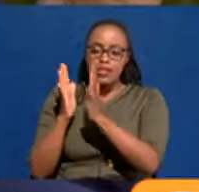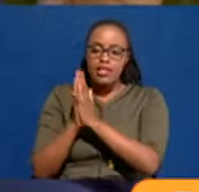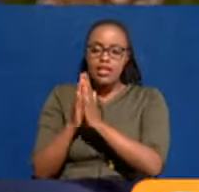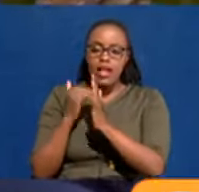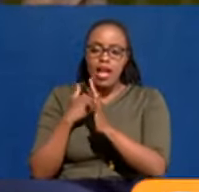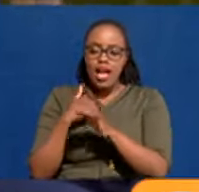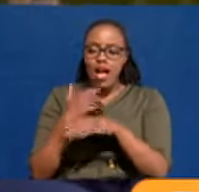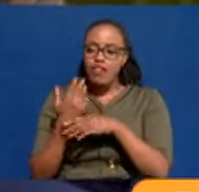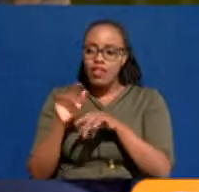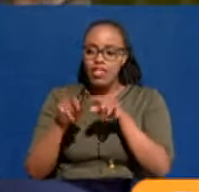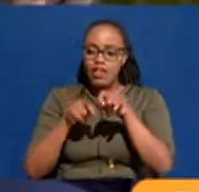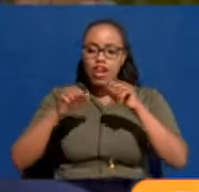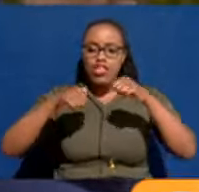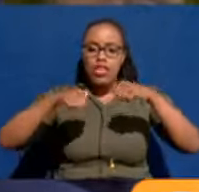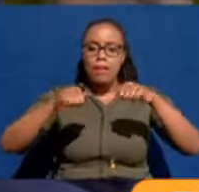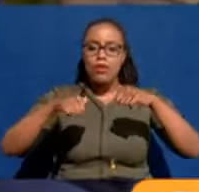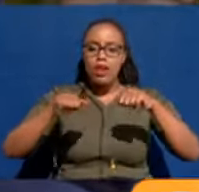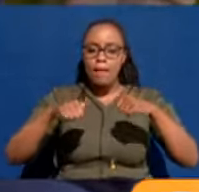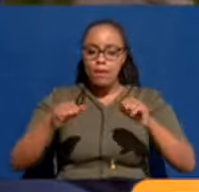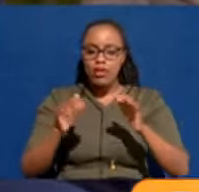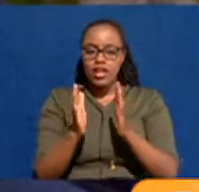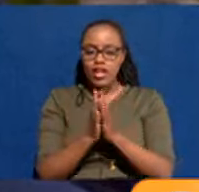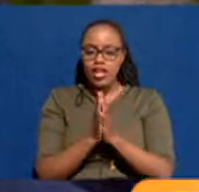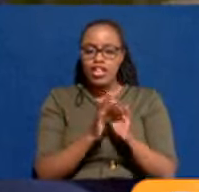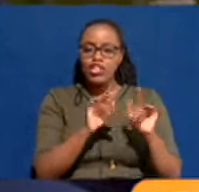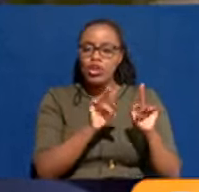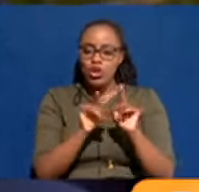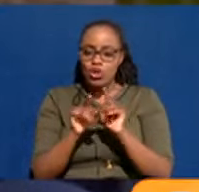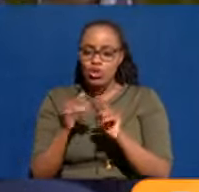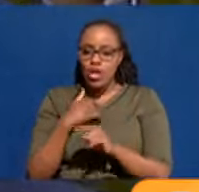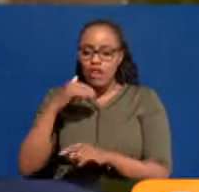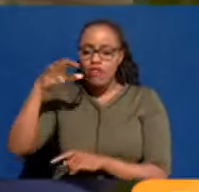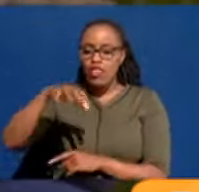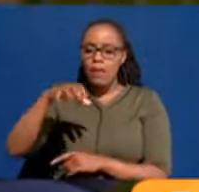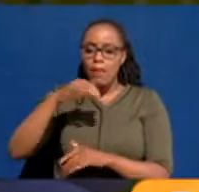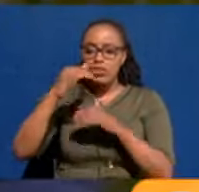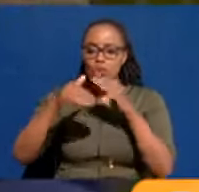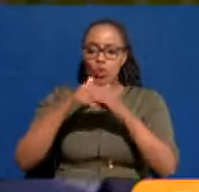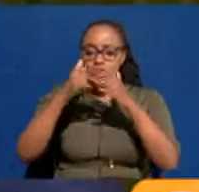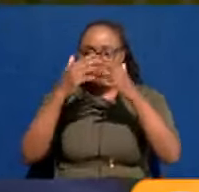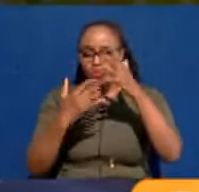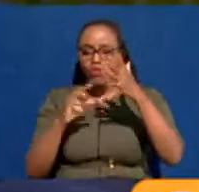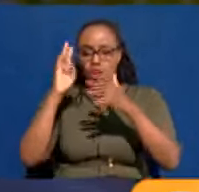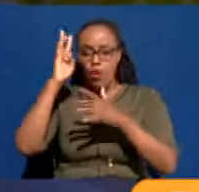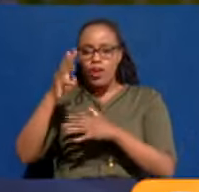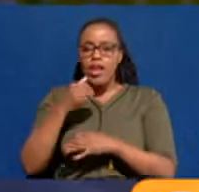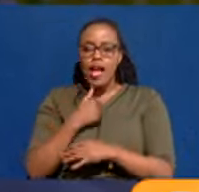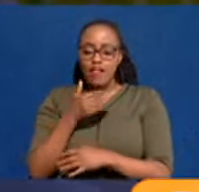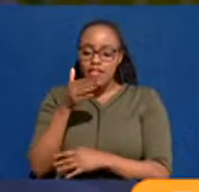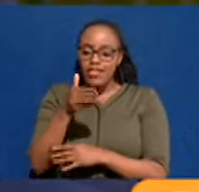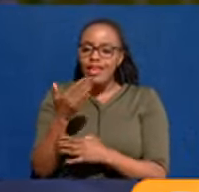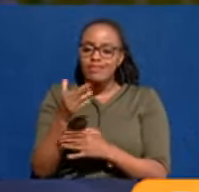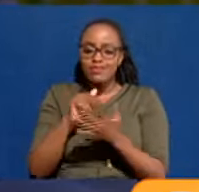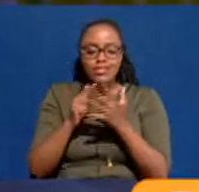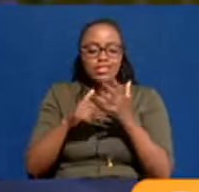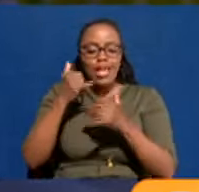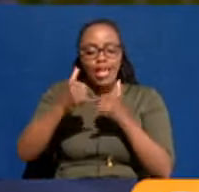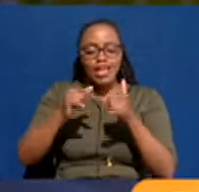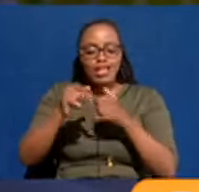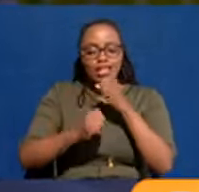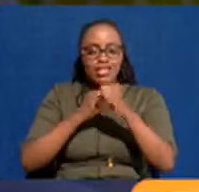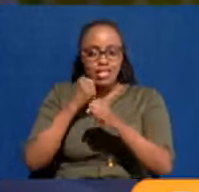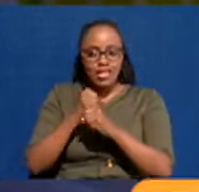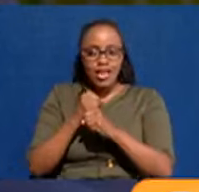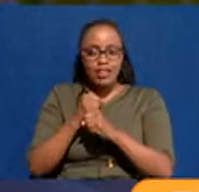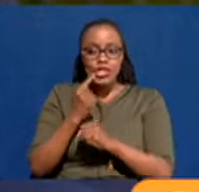around Boda Bodas and Matatus. All of those will come running on. So by the end of this year, there will